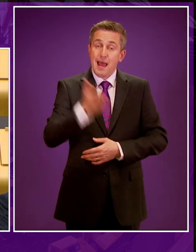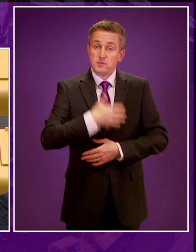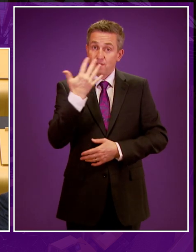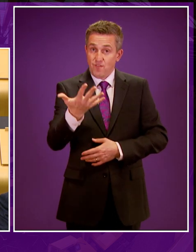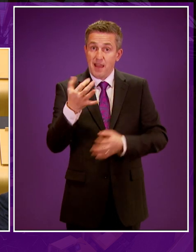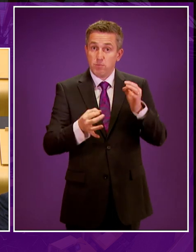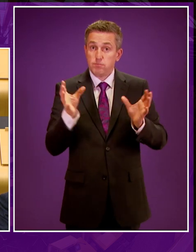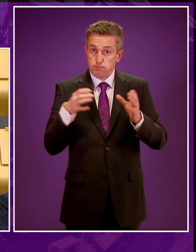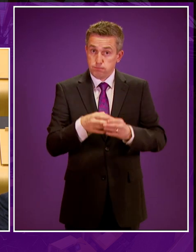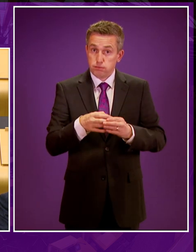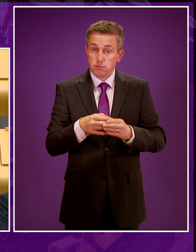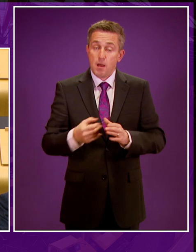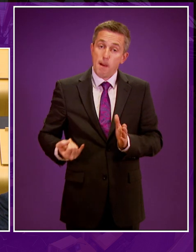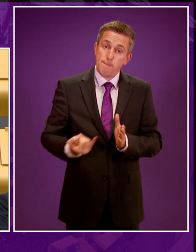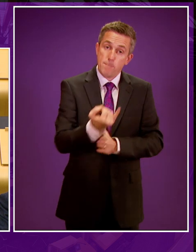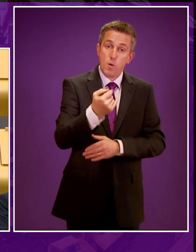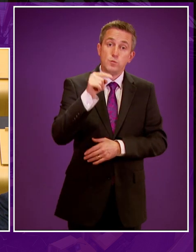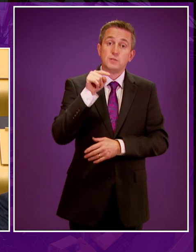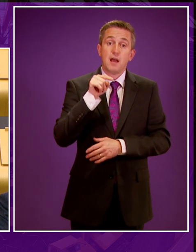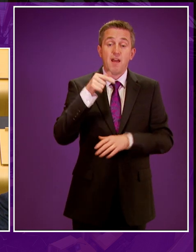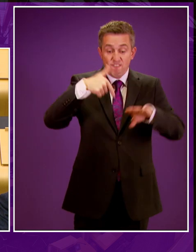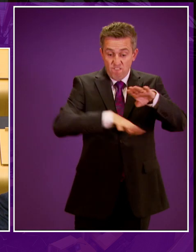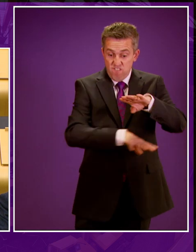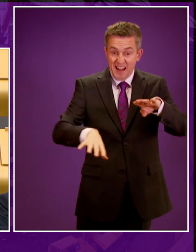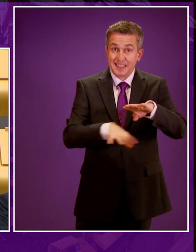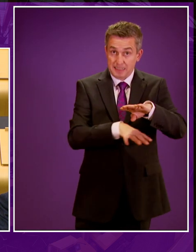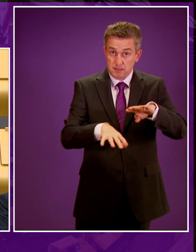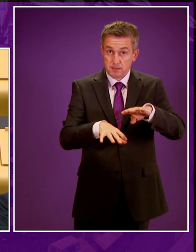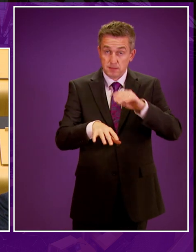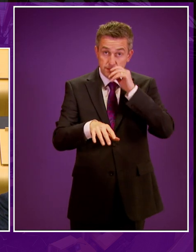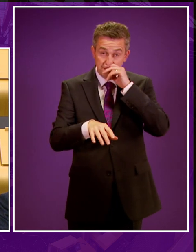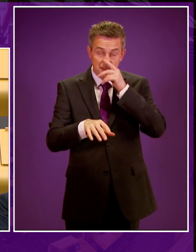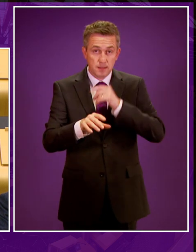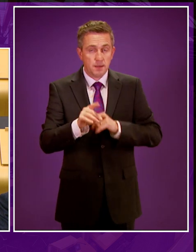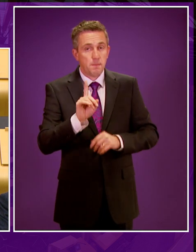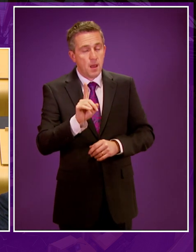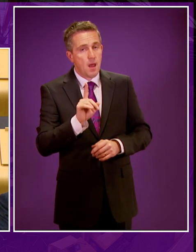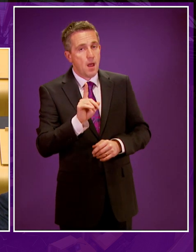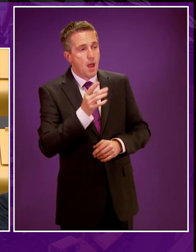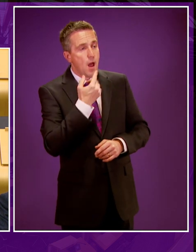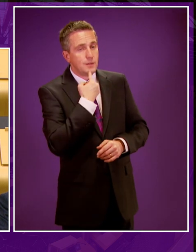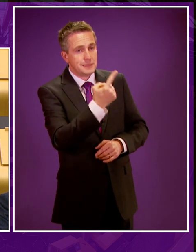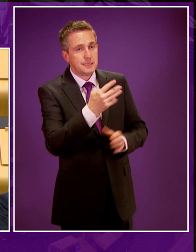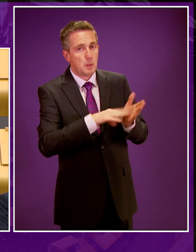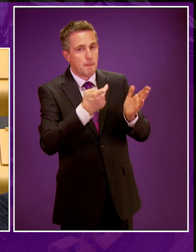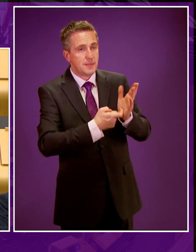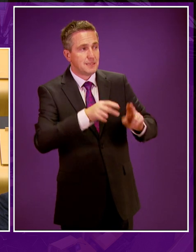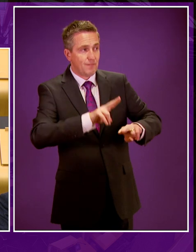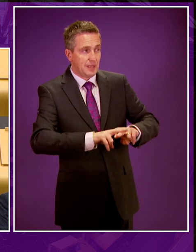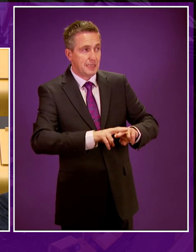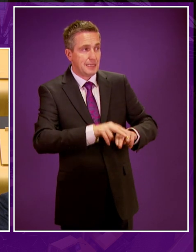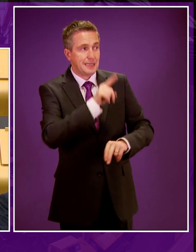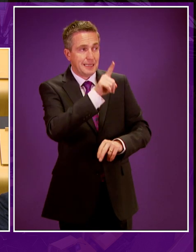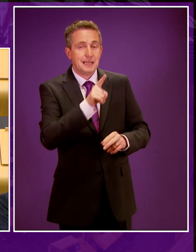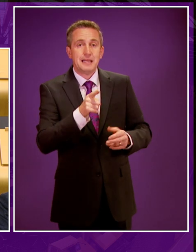chamber are firmly opposing this technology today. I would politely point out to Mr. Finlay that you voted